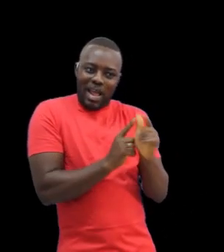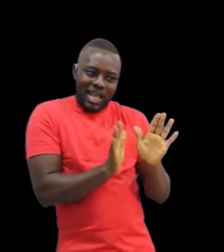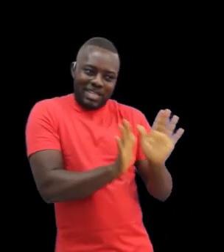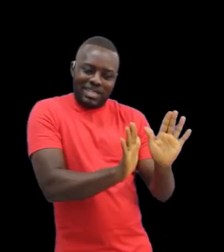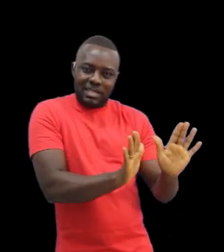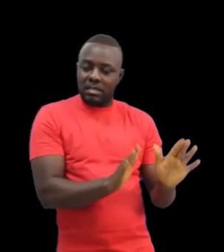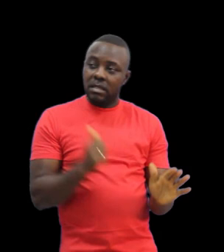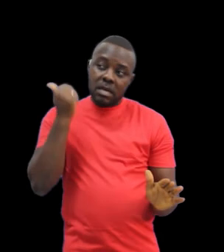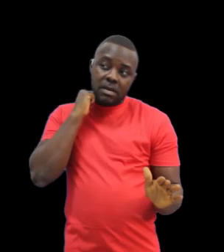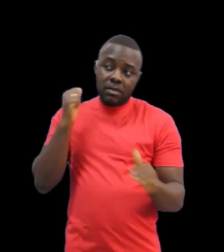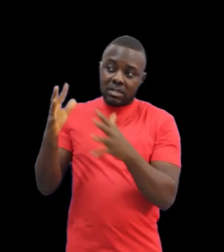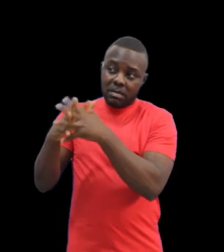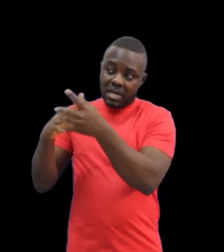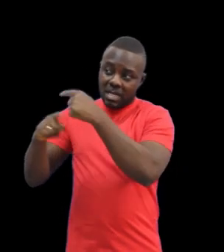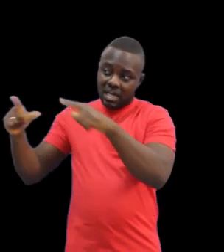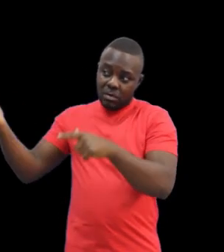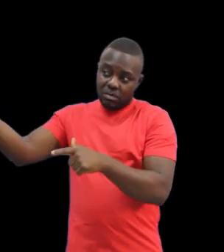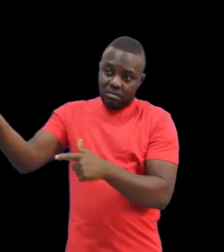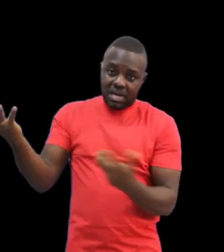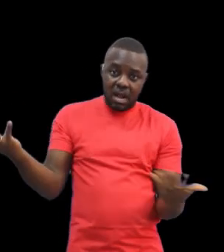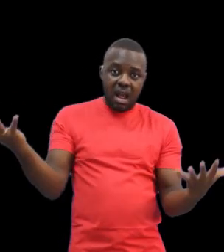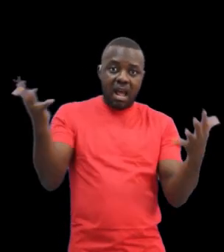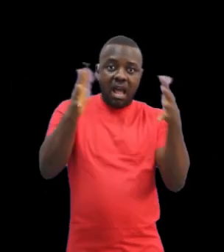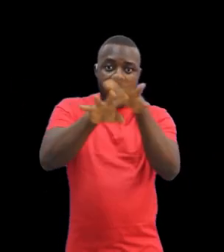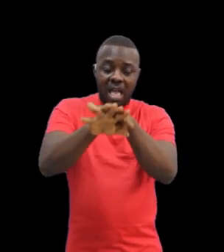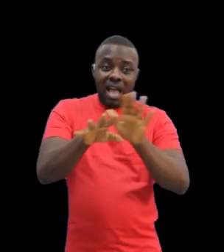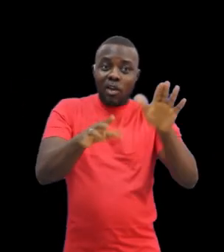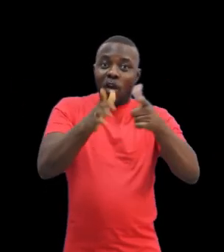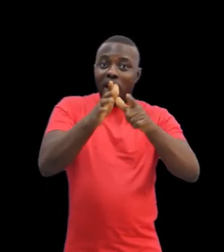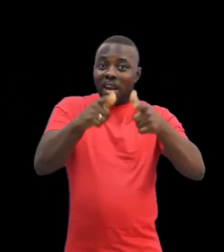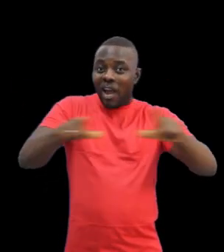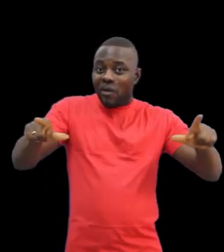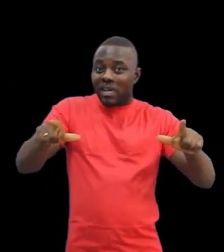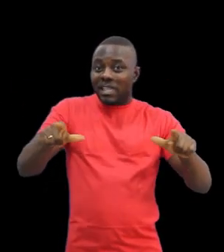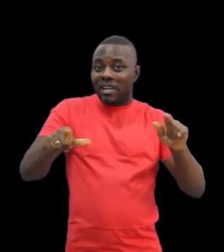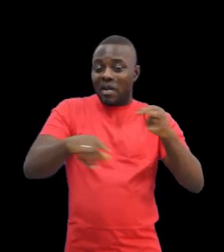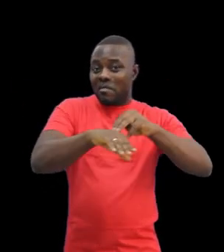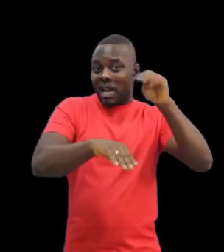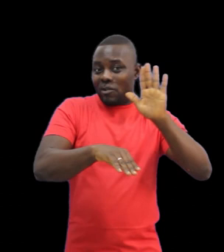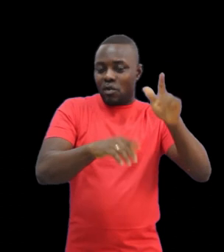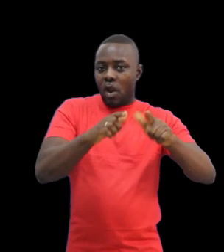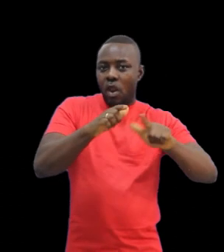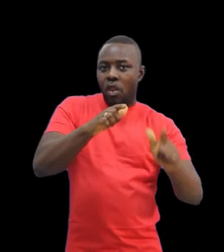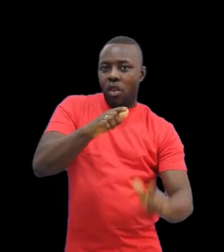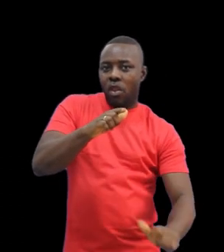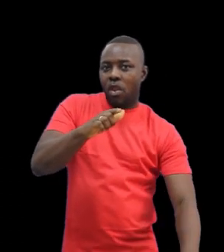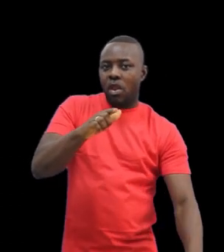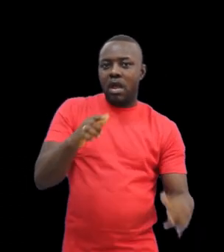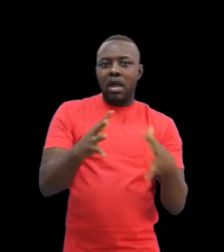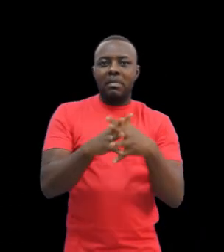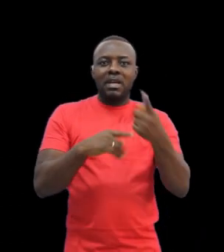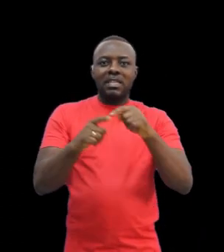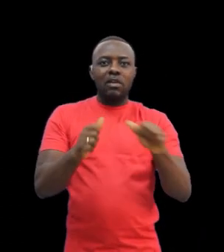to ASL or LSFA. The spread of ASL in Mali is part of a larger picture in which sign language is used